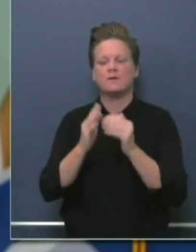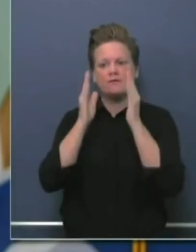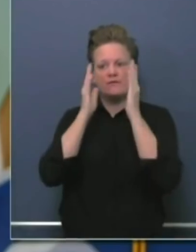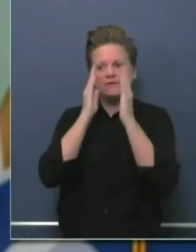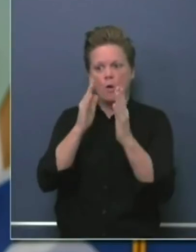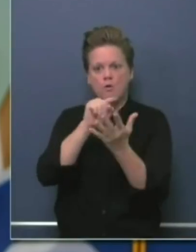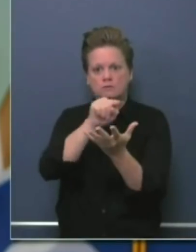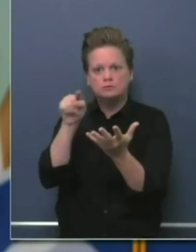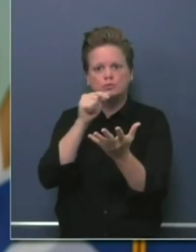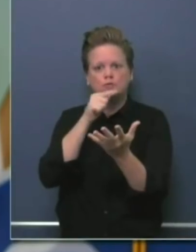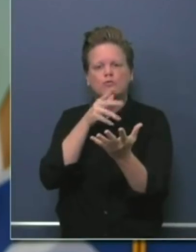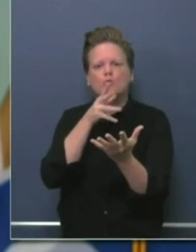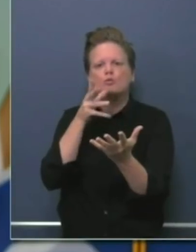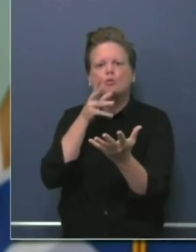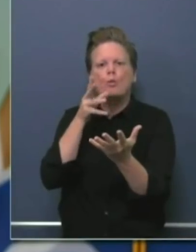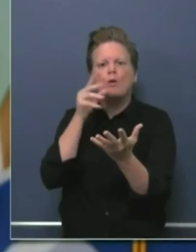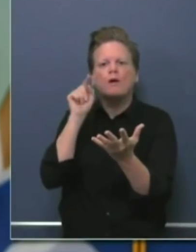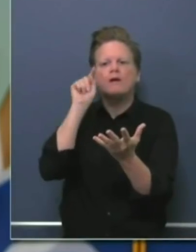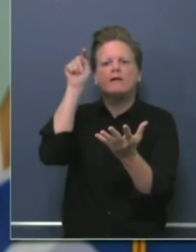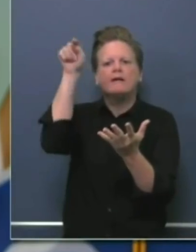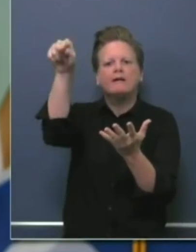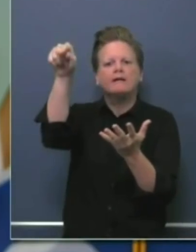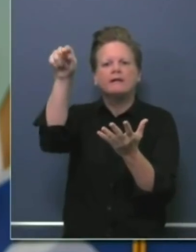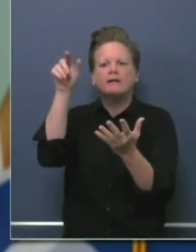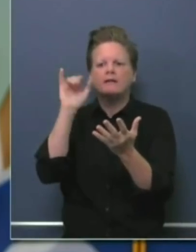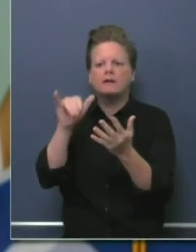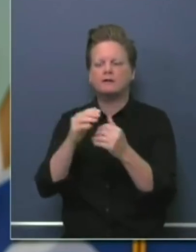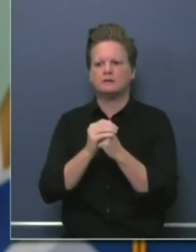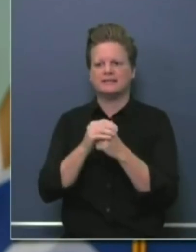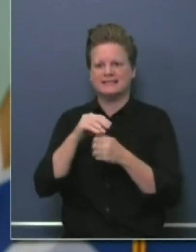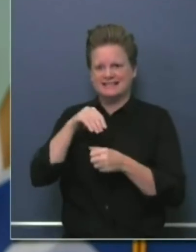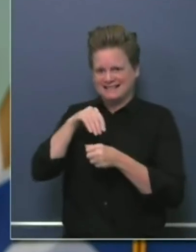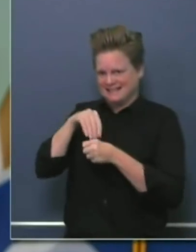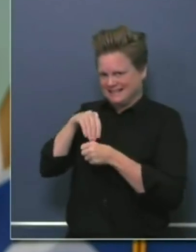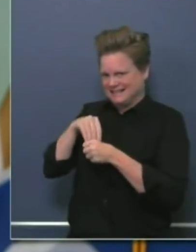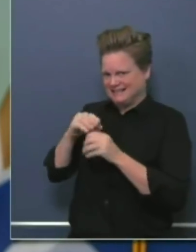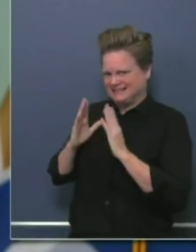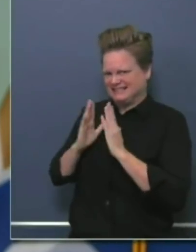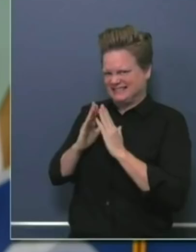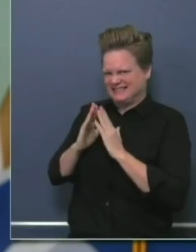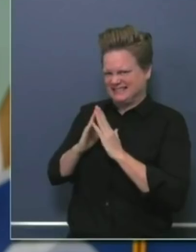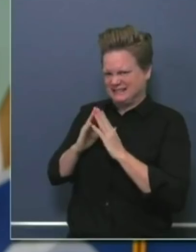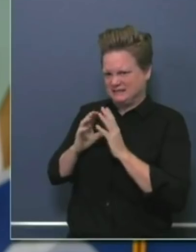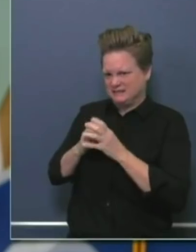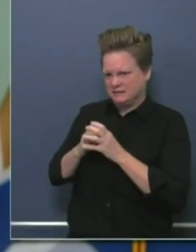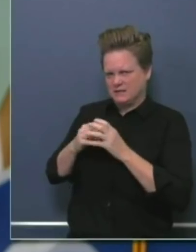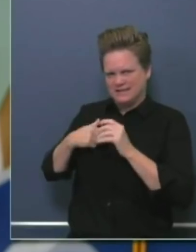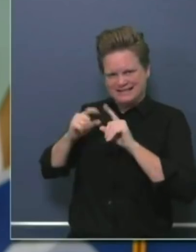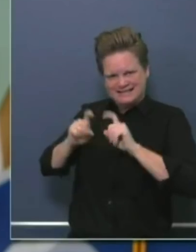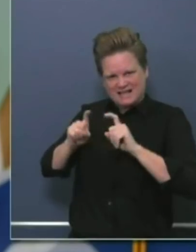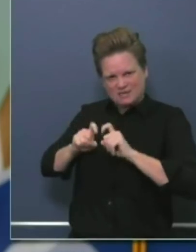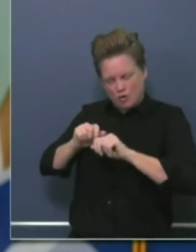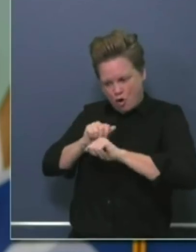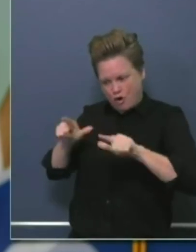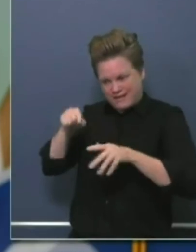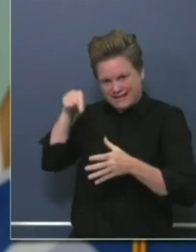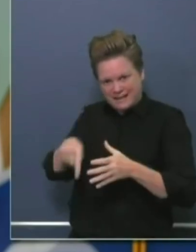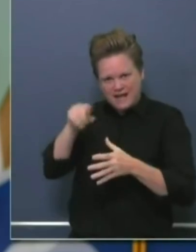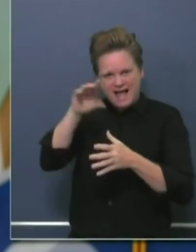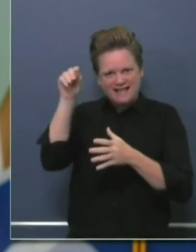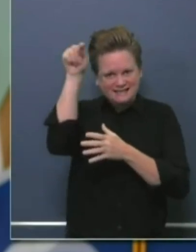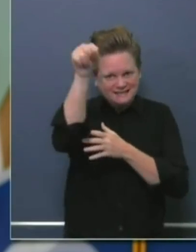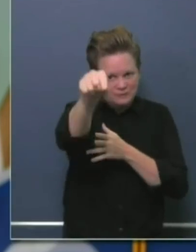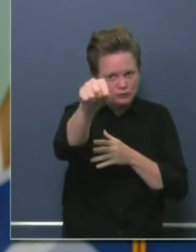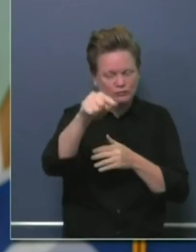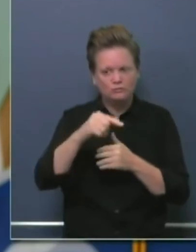areas in the state of California and on inner cities to make sure that we're truly testing all Californians, not just some Californians.